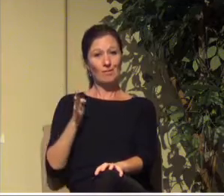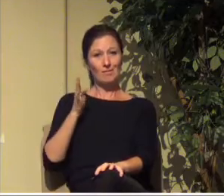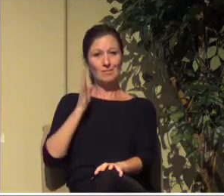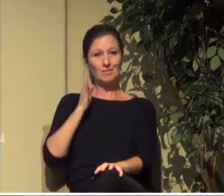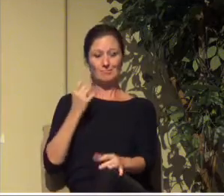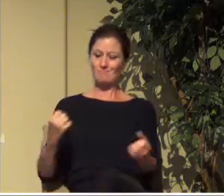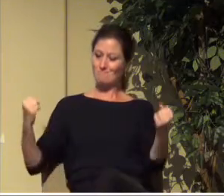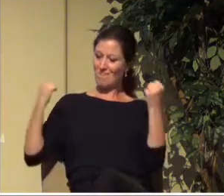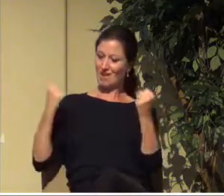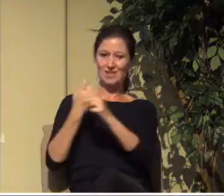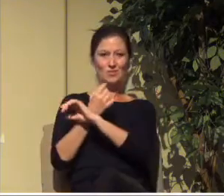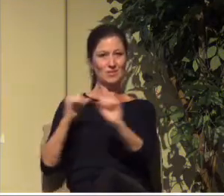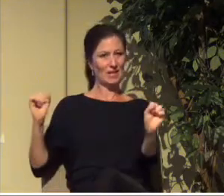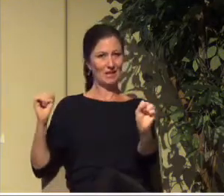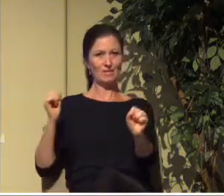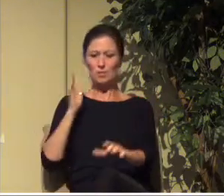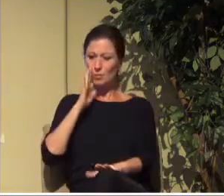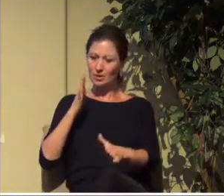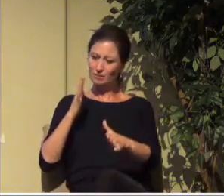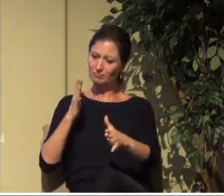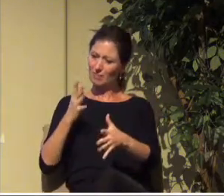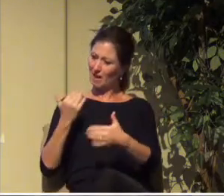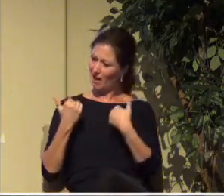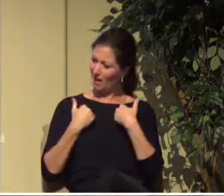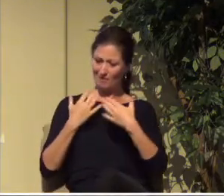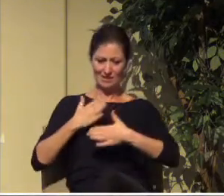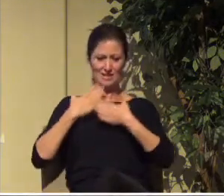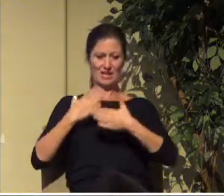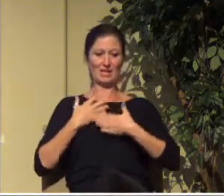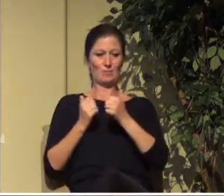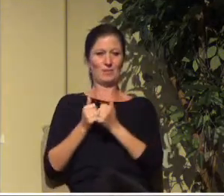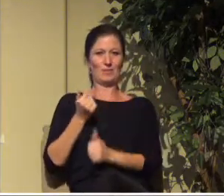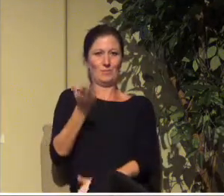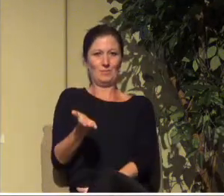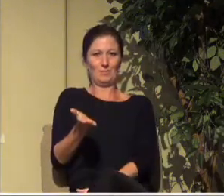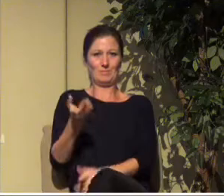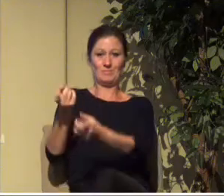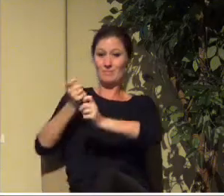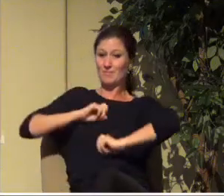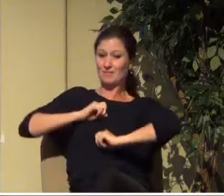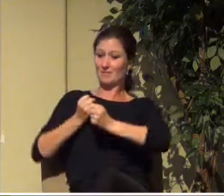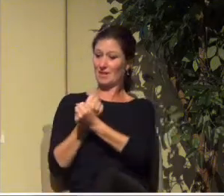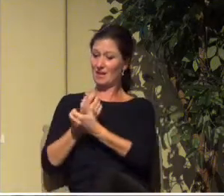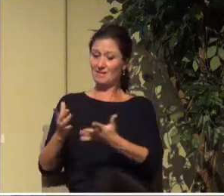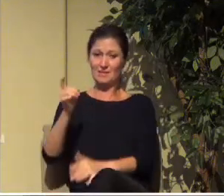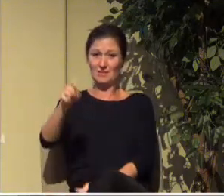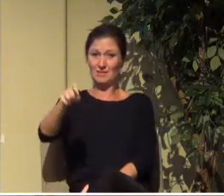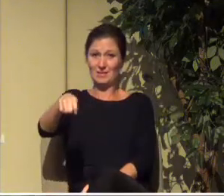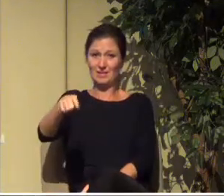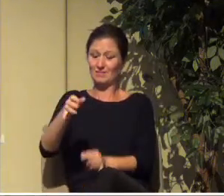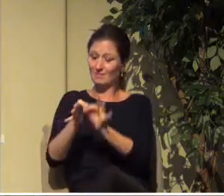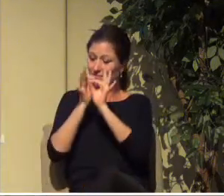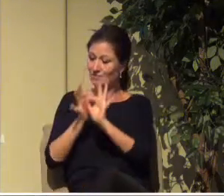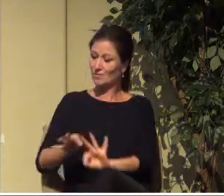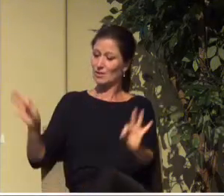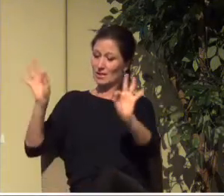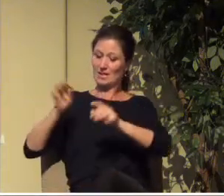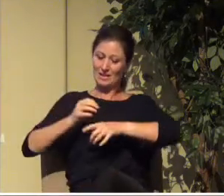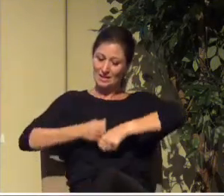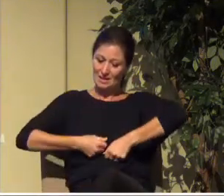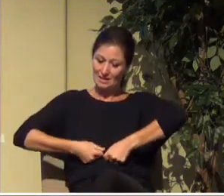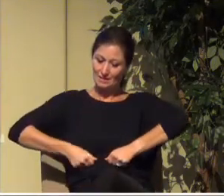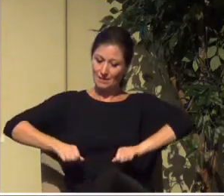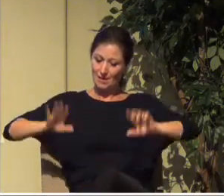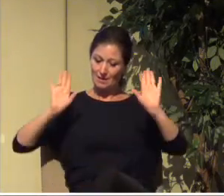He delights in his kids. He gives us everything we need. He freely gives us himself in Jesus Christ.